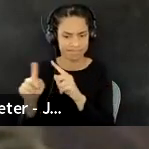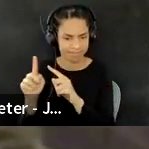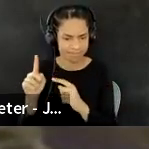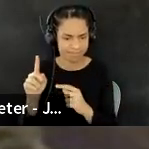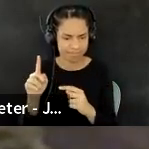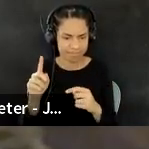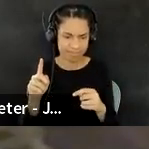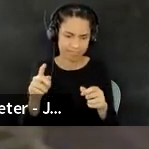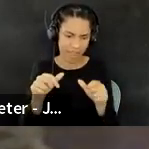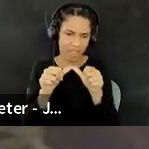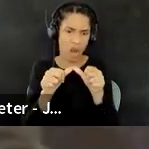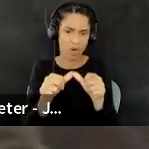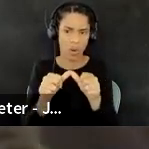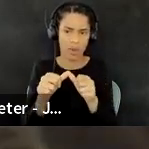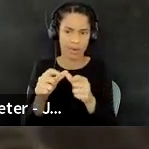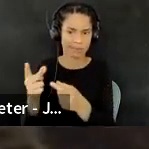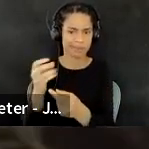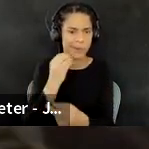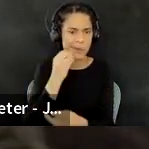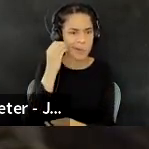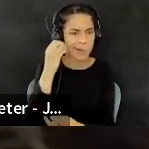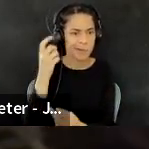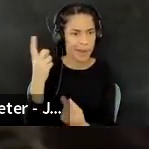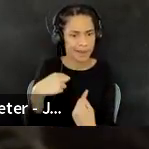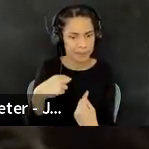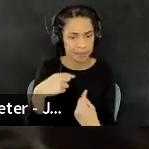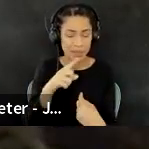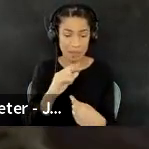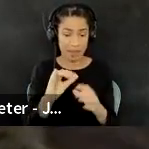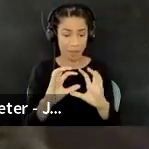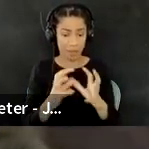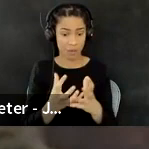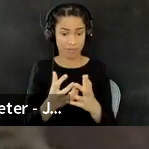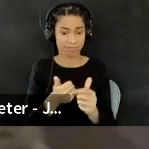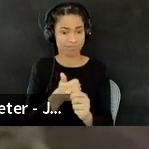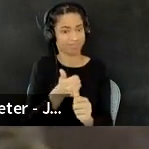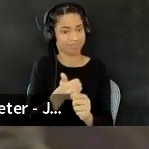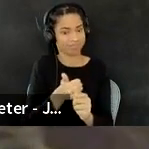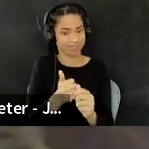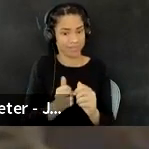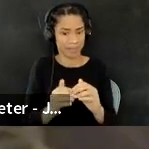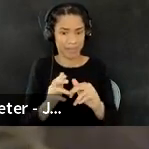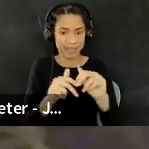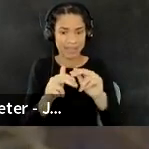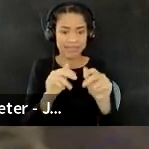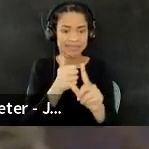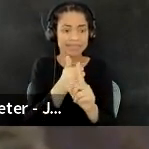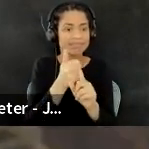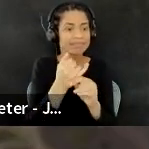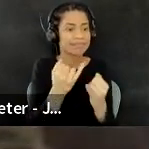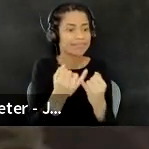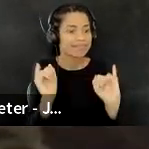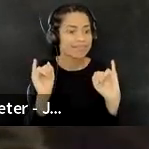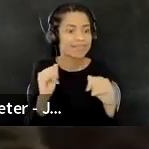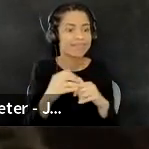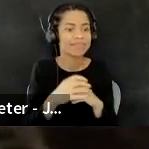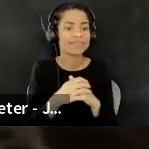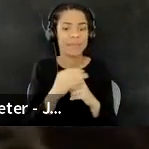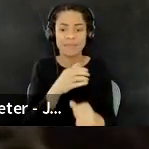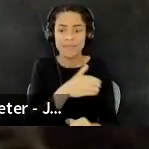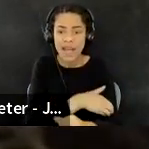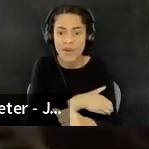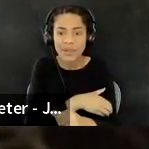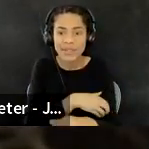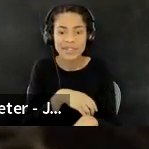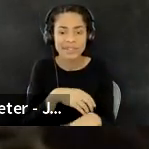homecoming, and really that group is building its own sovereignty and power now and autonomy, and, um, I'm just super excited to